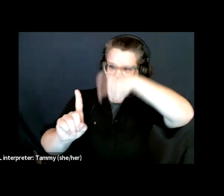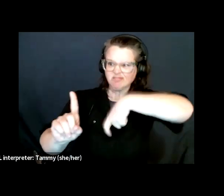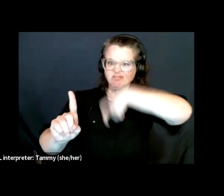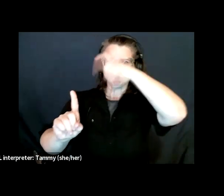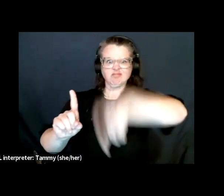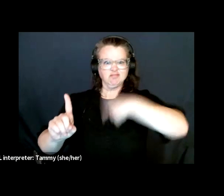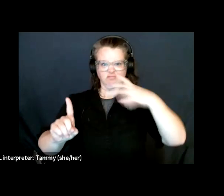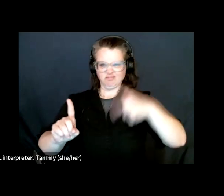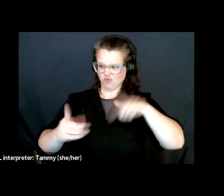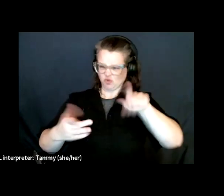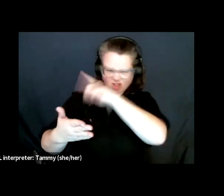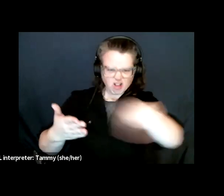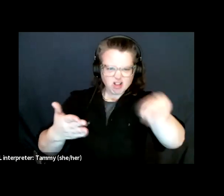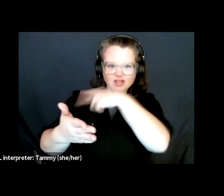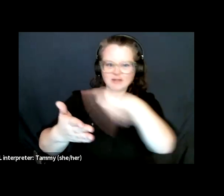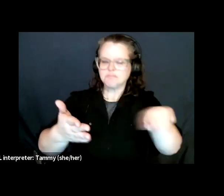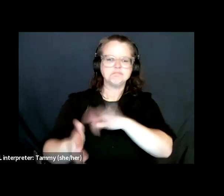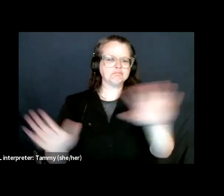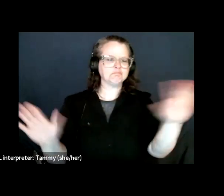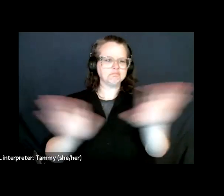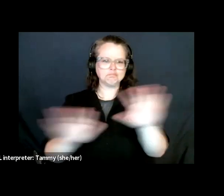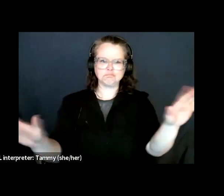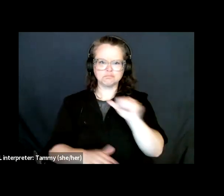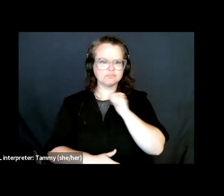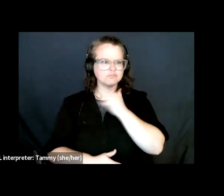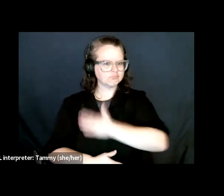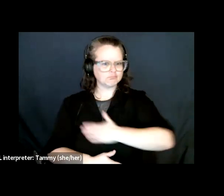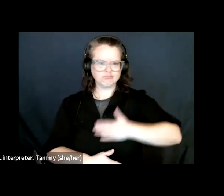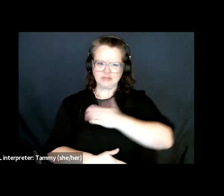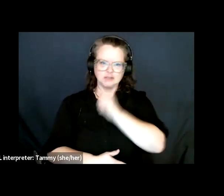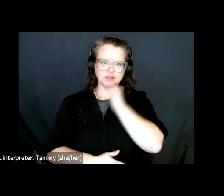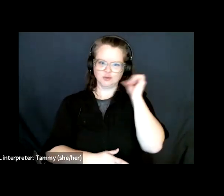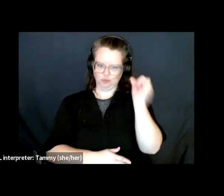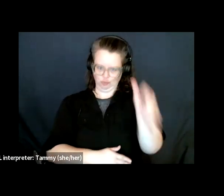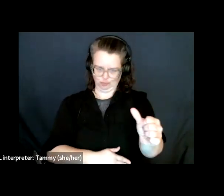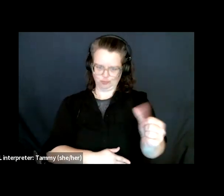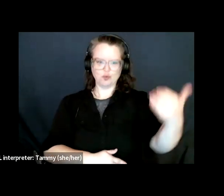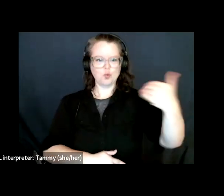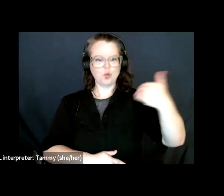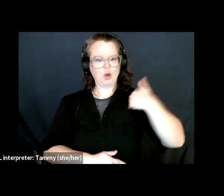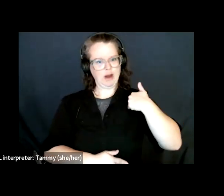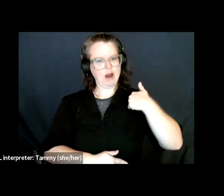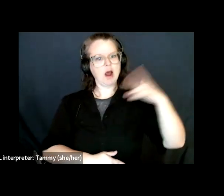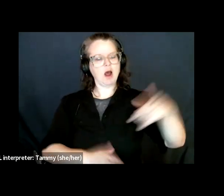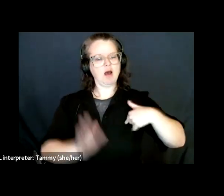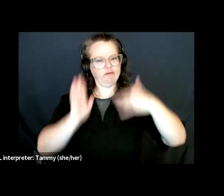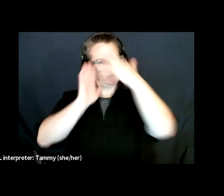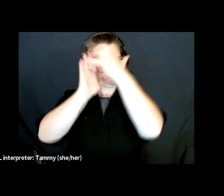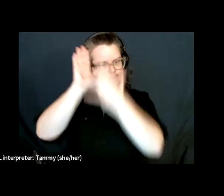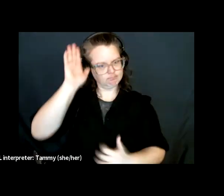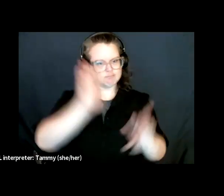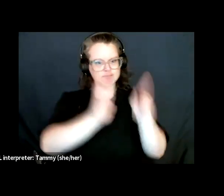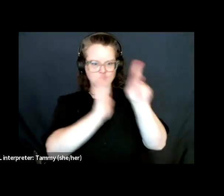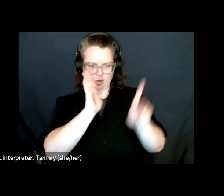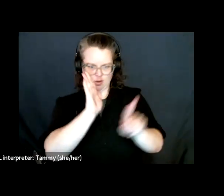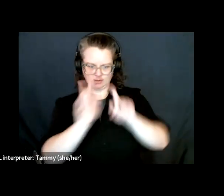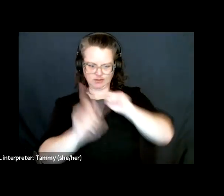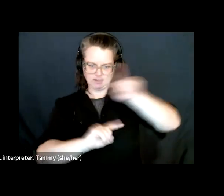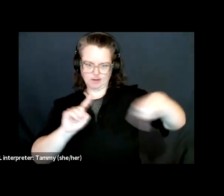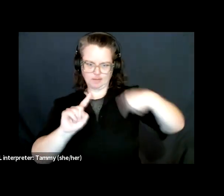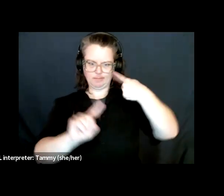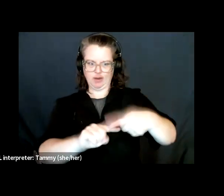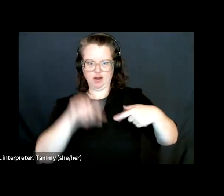find the entire Code of Conduct at bnctechforum.ca forward slash